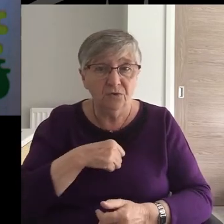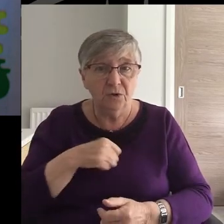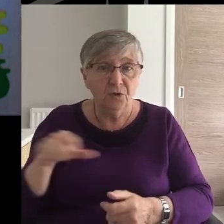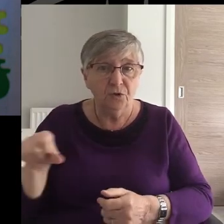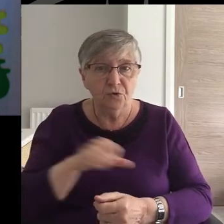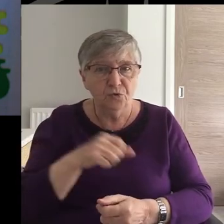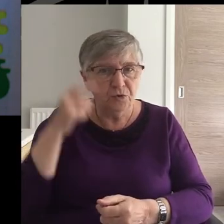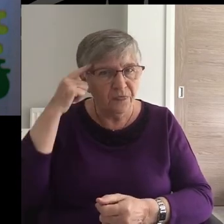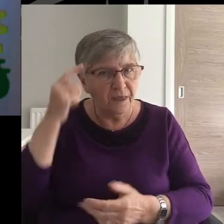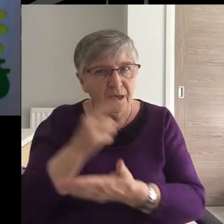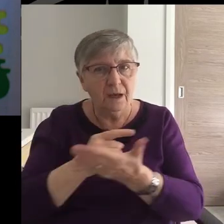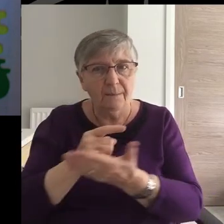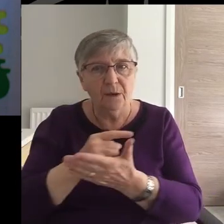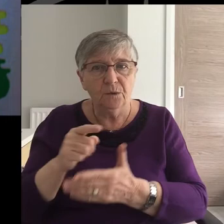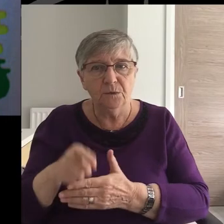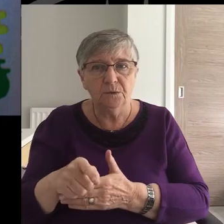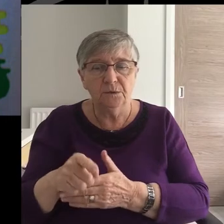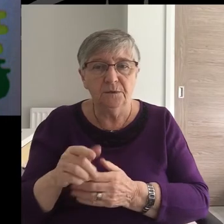should.